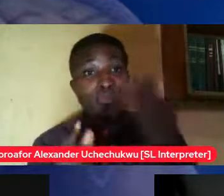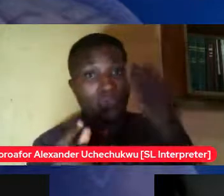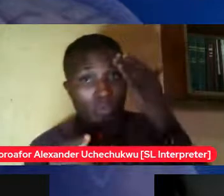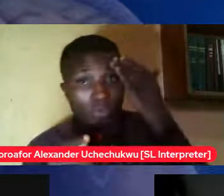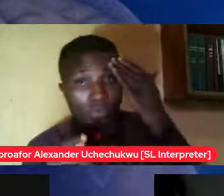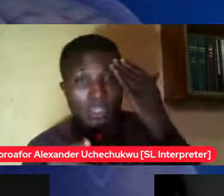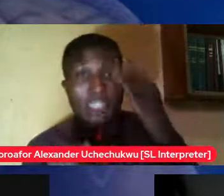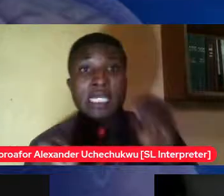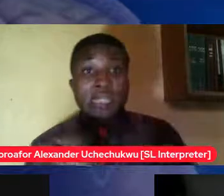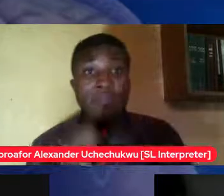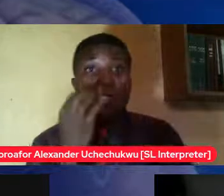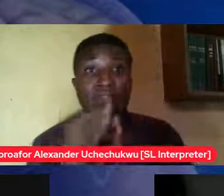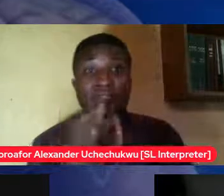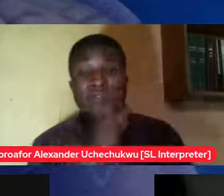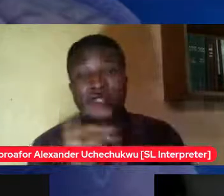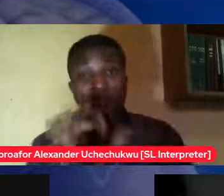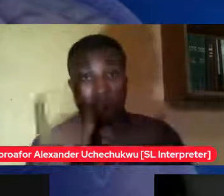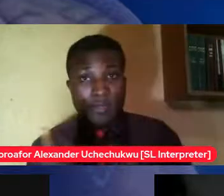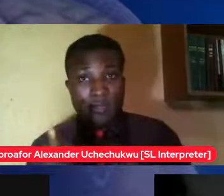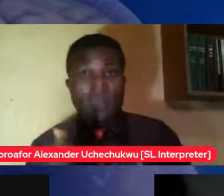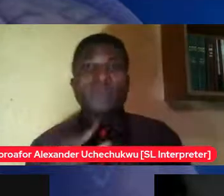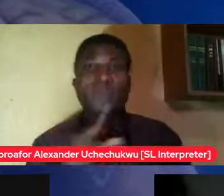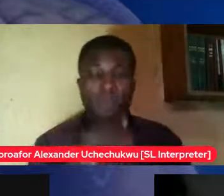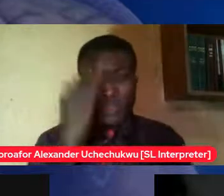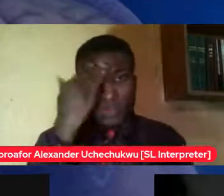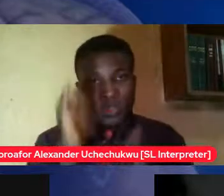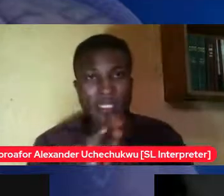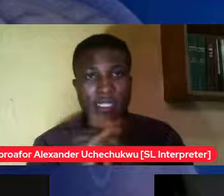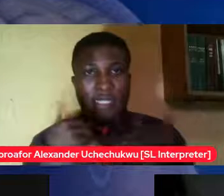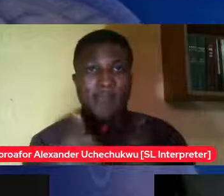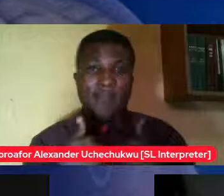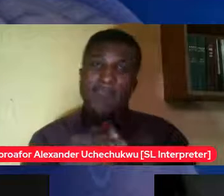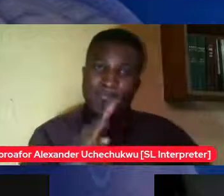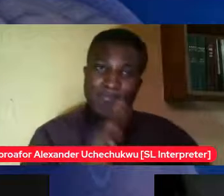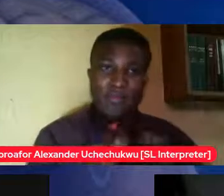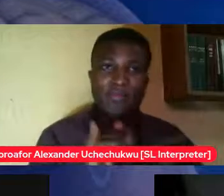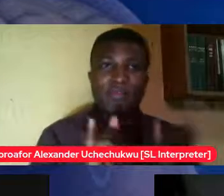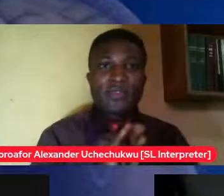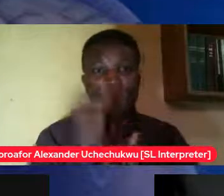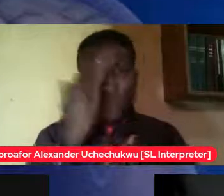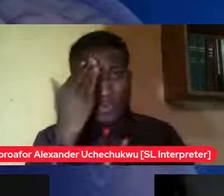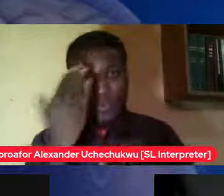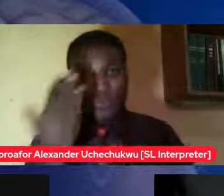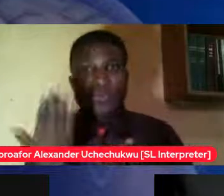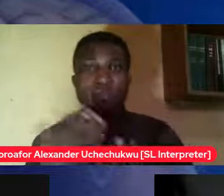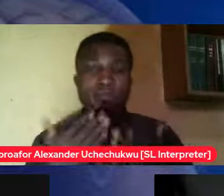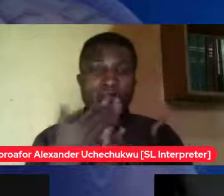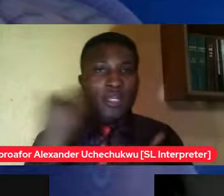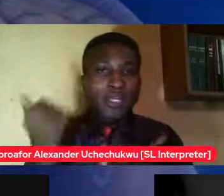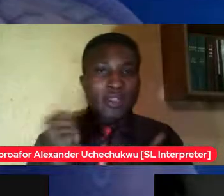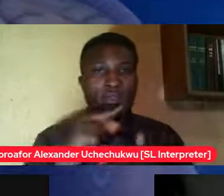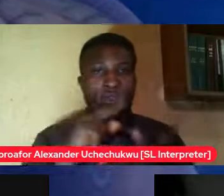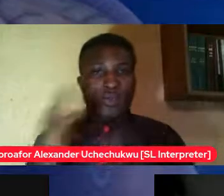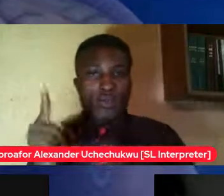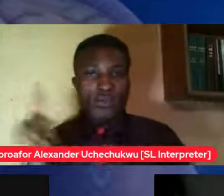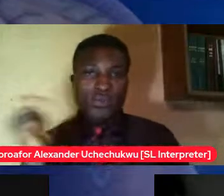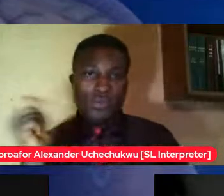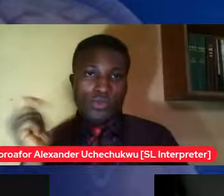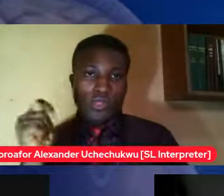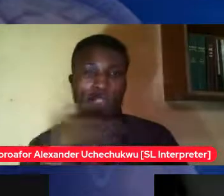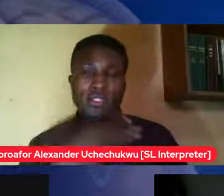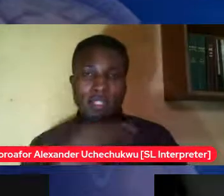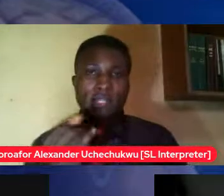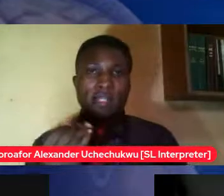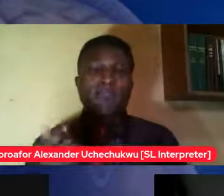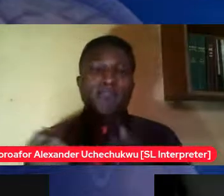know that he cannot start wanking or do whatever in public so it just goes into the restroom so yes but I think yeah yeah